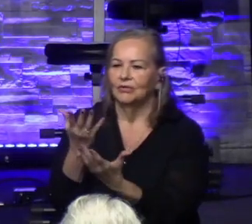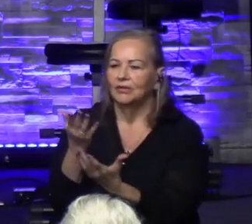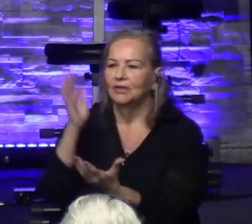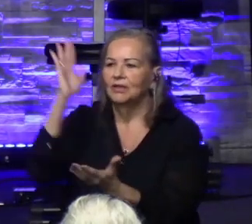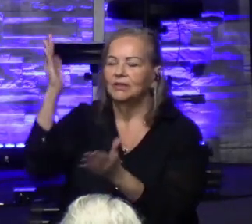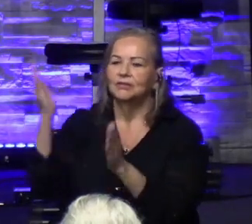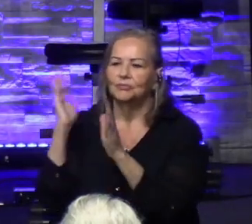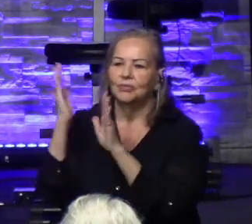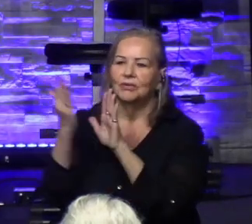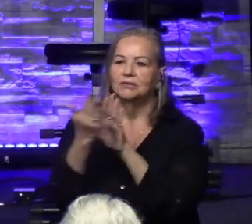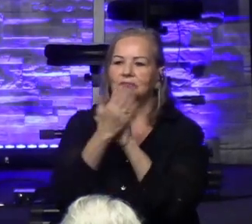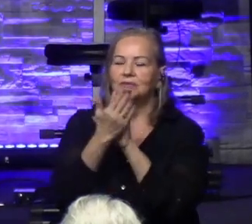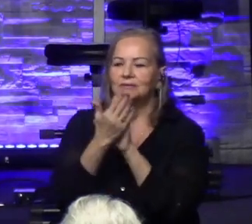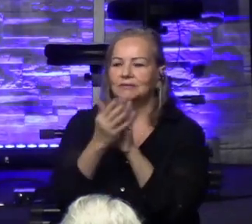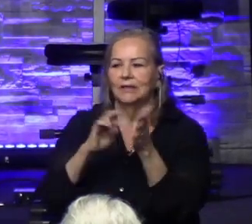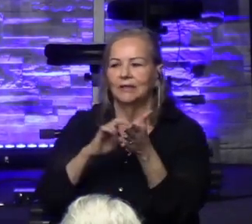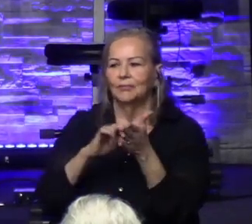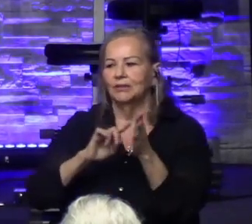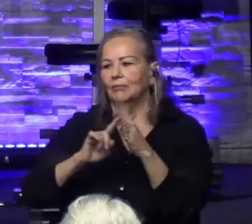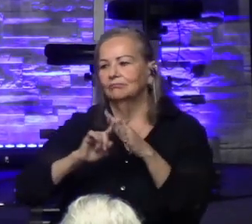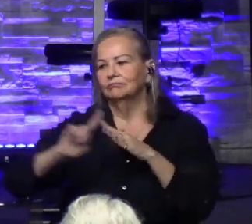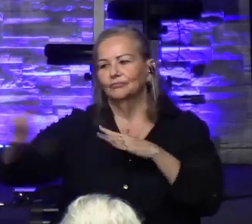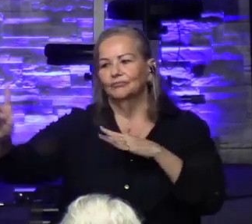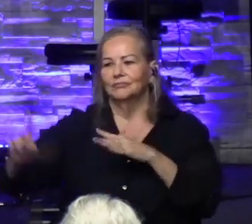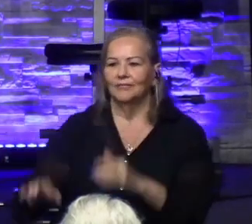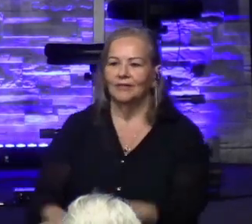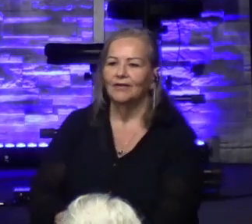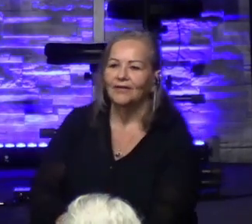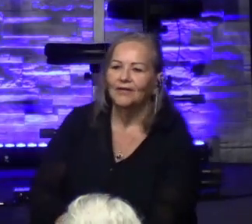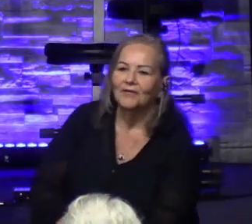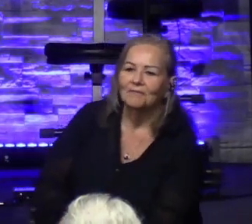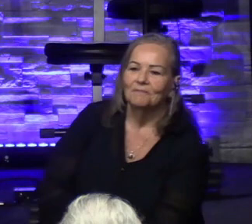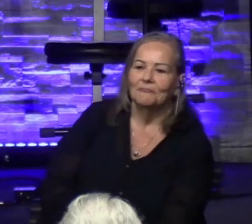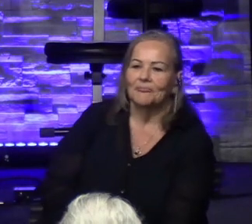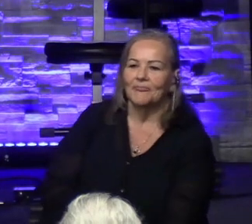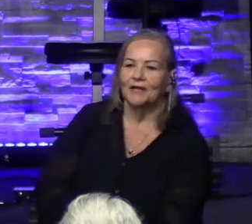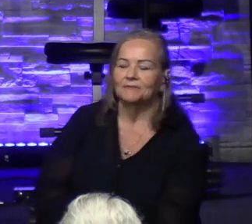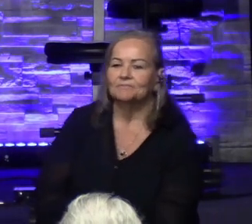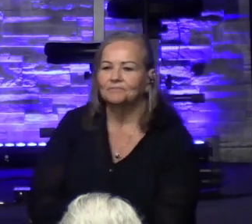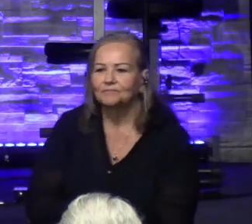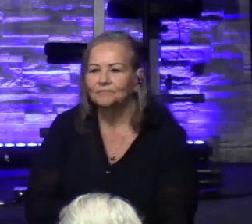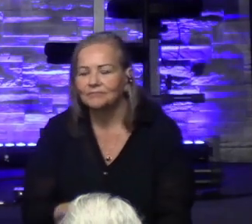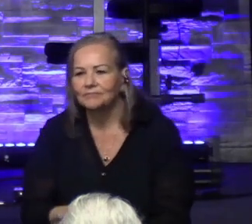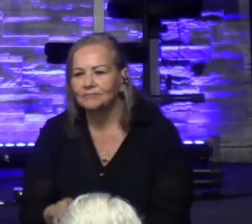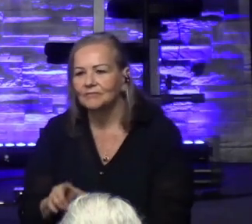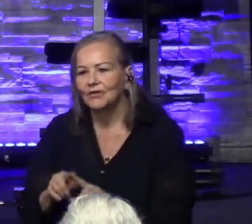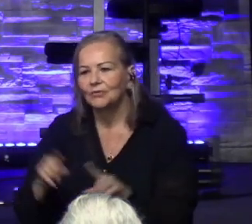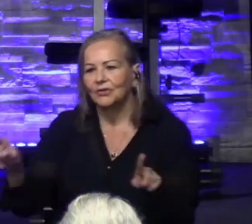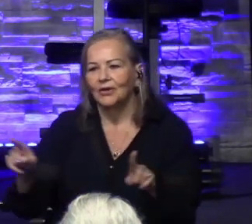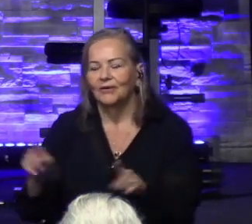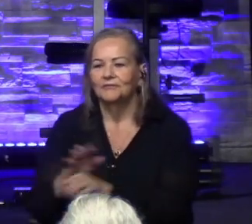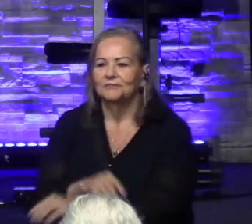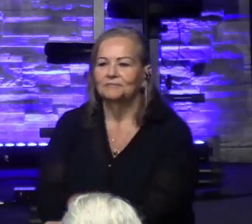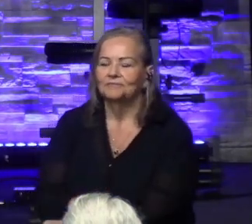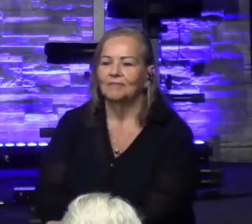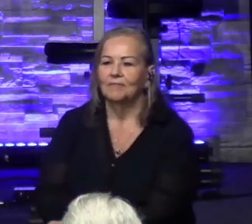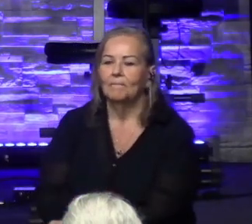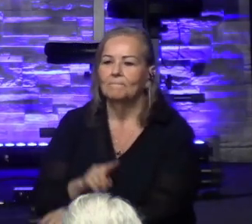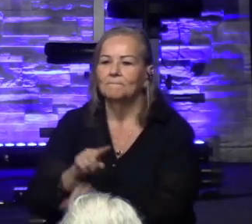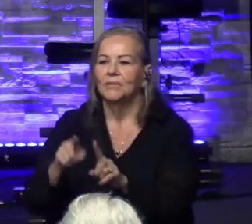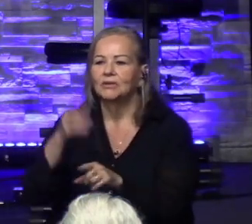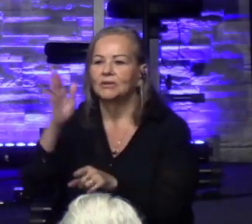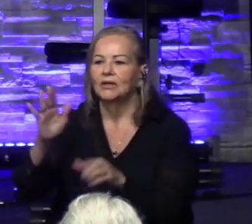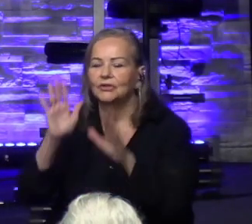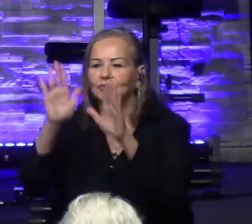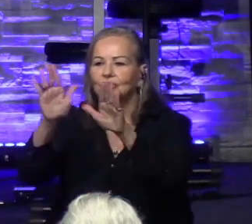Didn't mean to go off on that tangent. But God is great. God is wonderful. And God has called